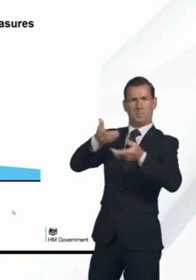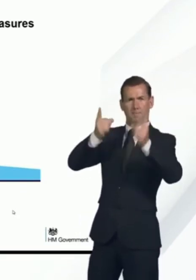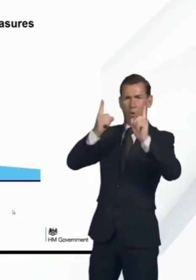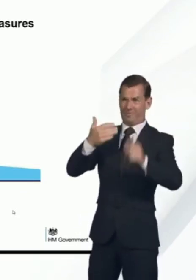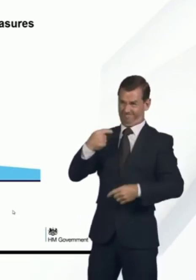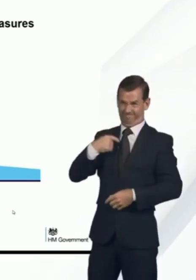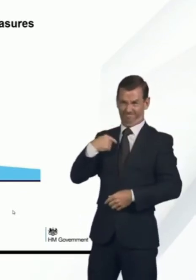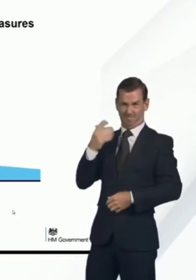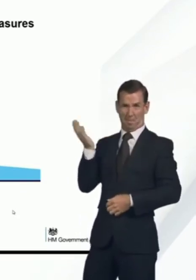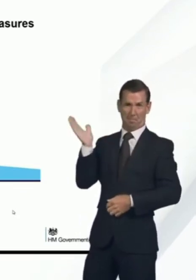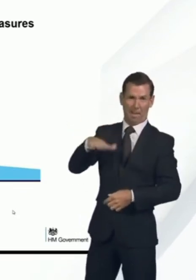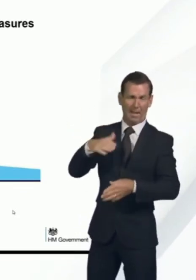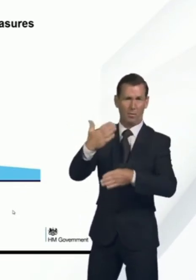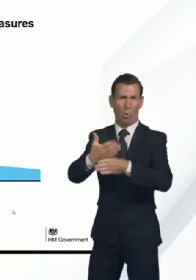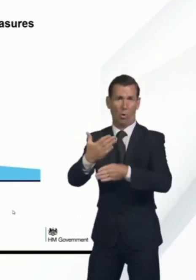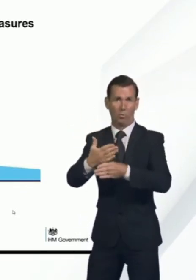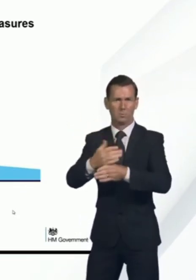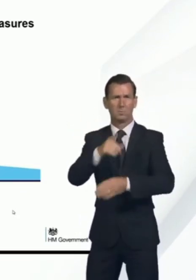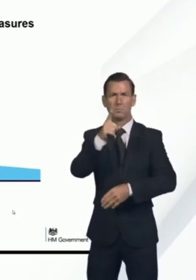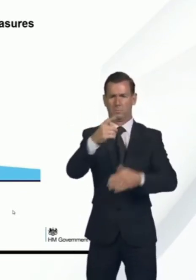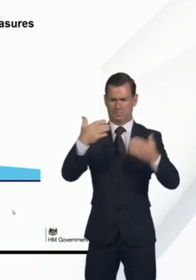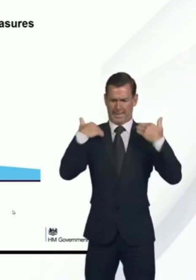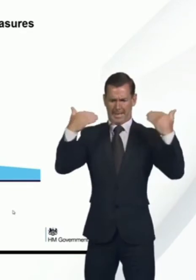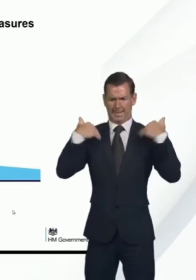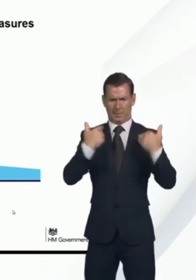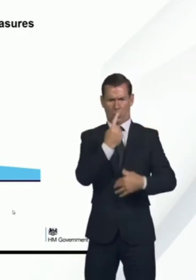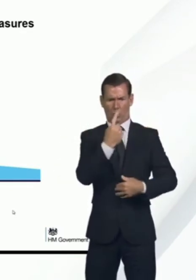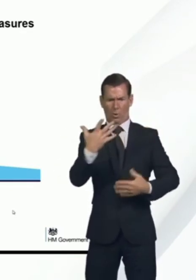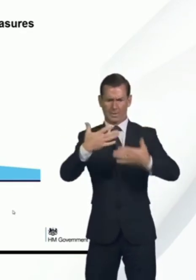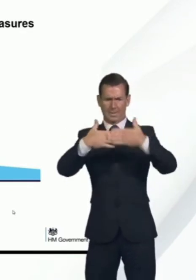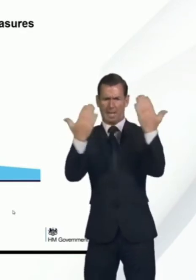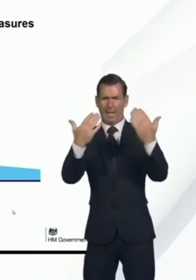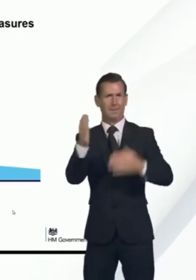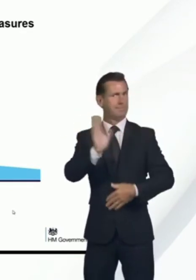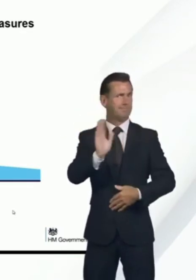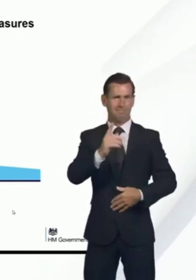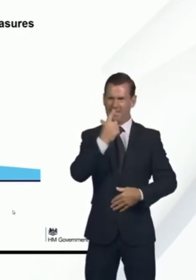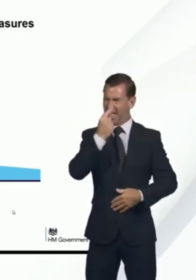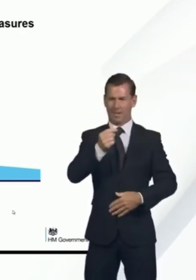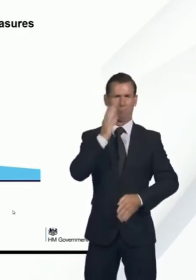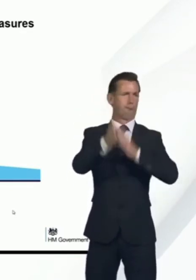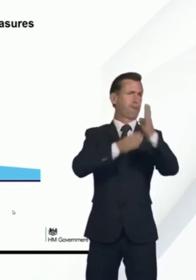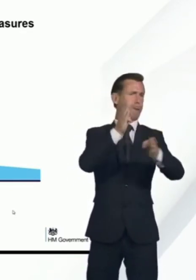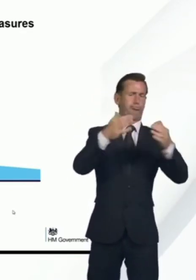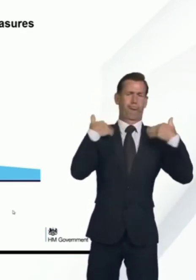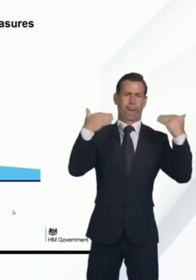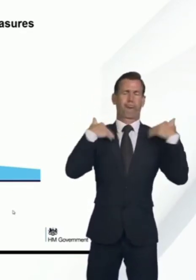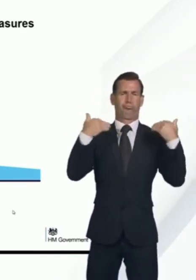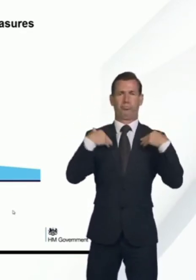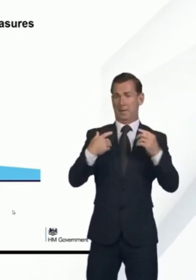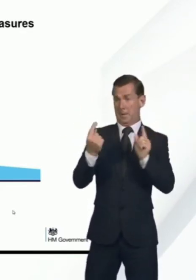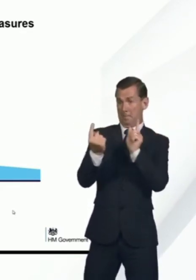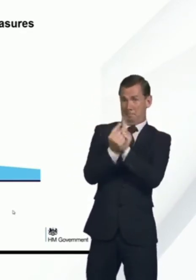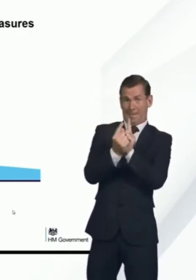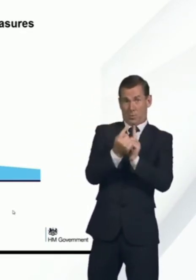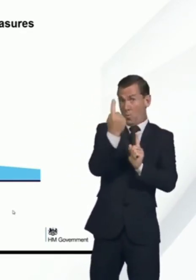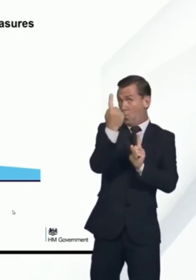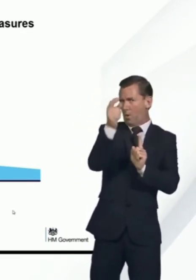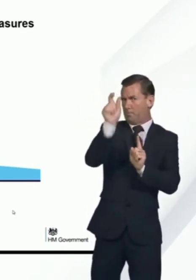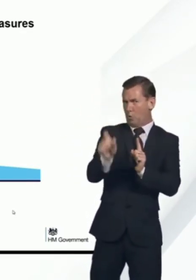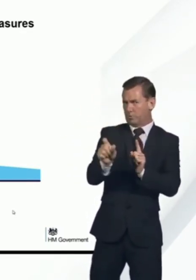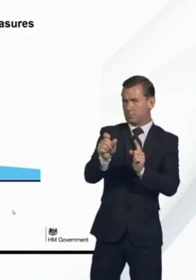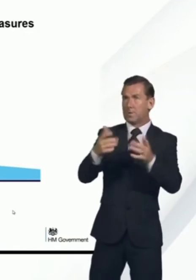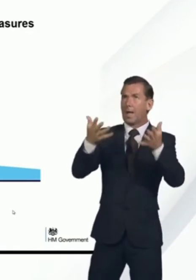can spend time outdoors and exercise as often as you like. And you can meet one person outside your household in an outdoor public